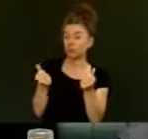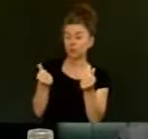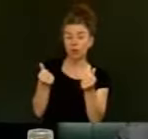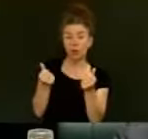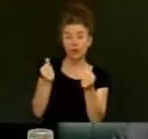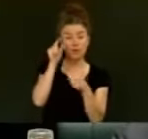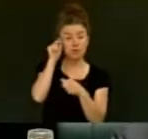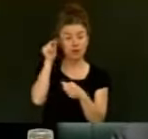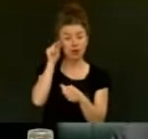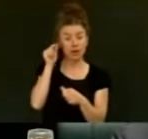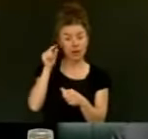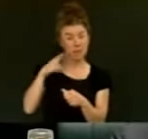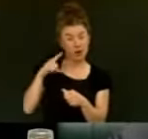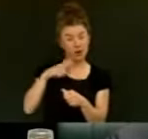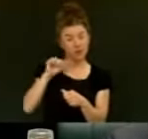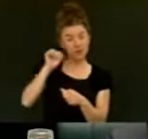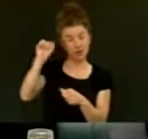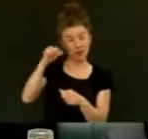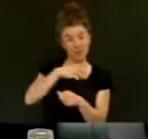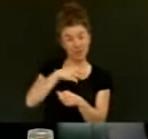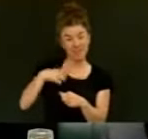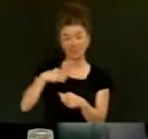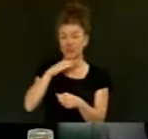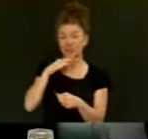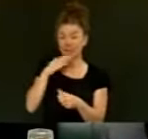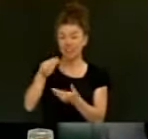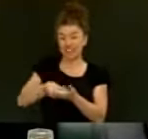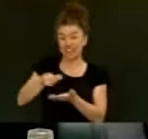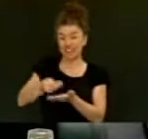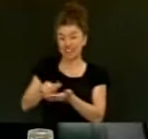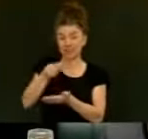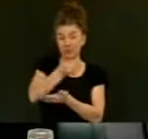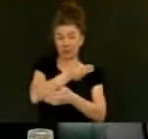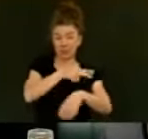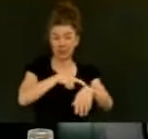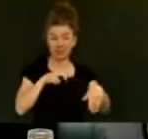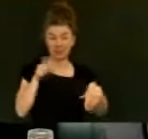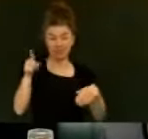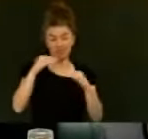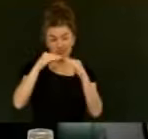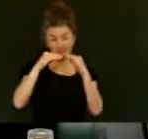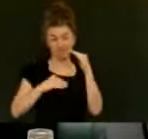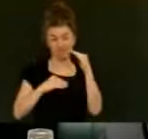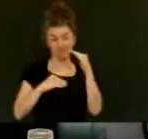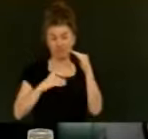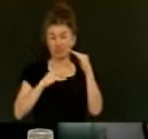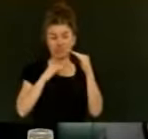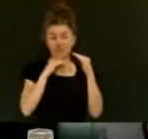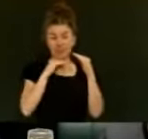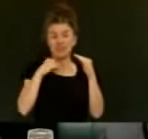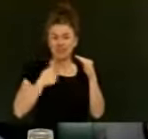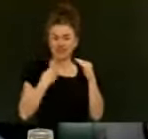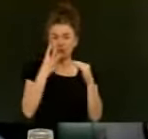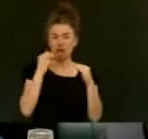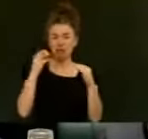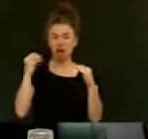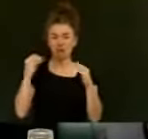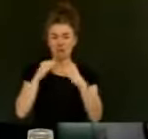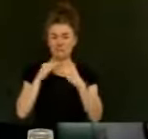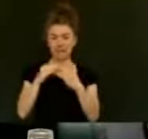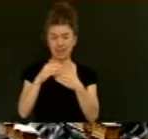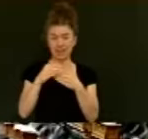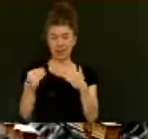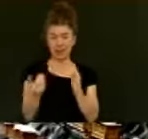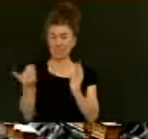burglaries because her government has underfunded police by $300 million, as acknowledged by the police commissioner